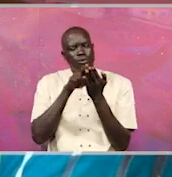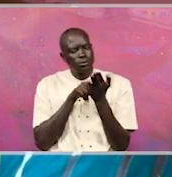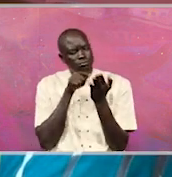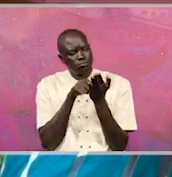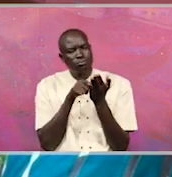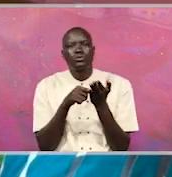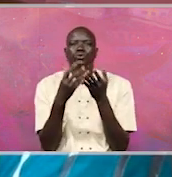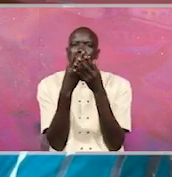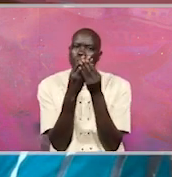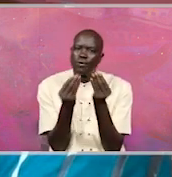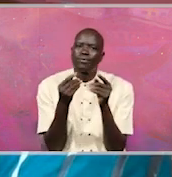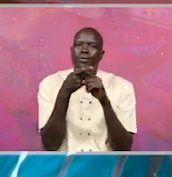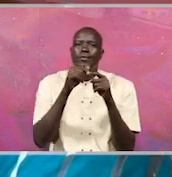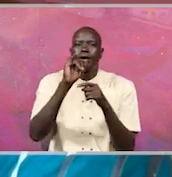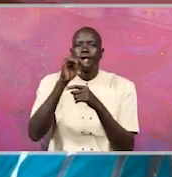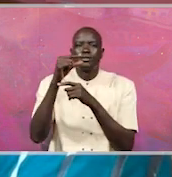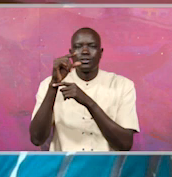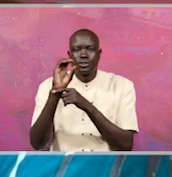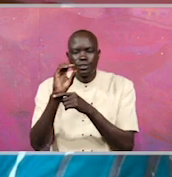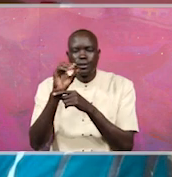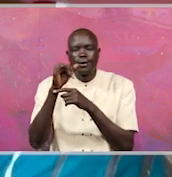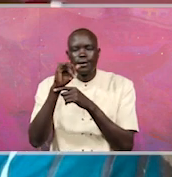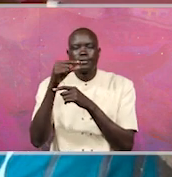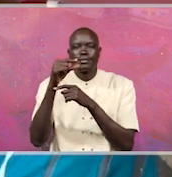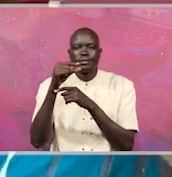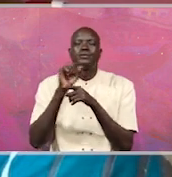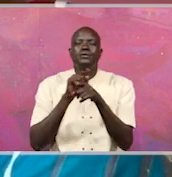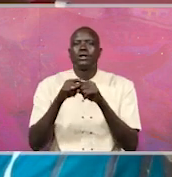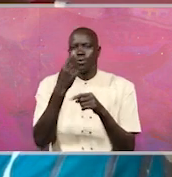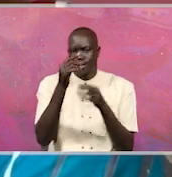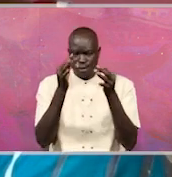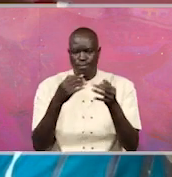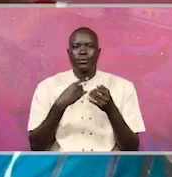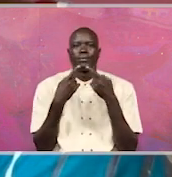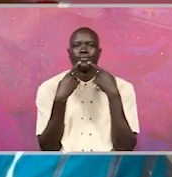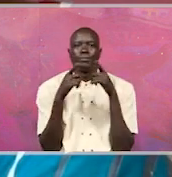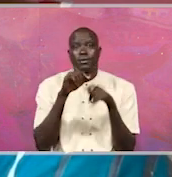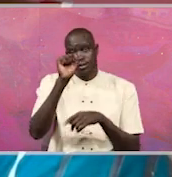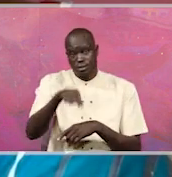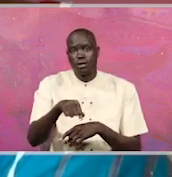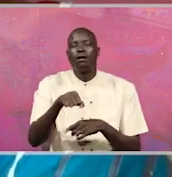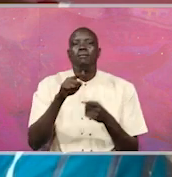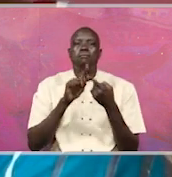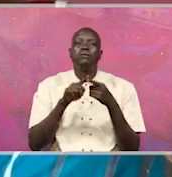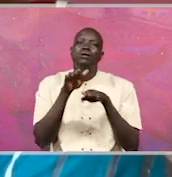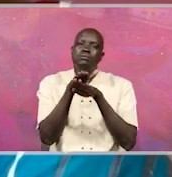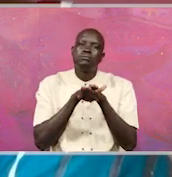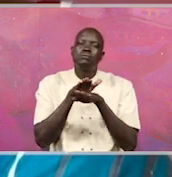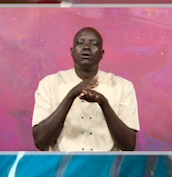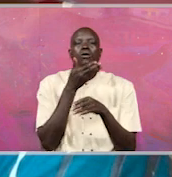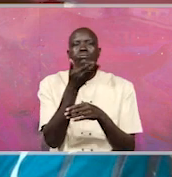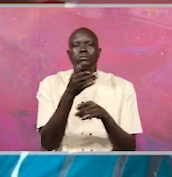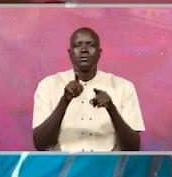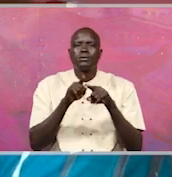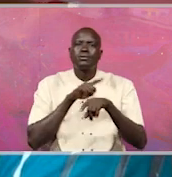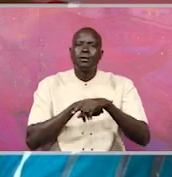general, if it's a reason why there is recurrent corruption. One thing I want to tell you that, yes, there has been a delay. Okay. But